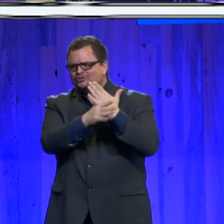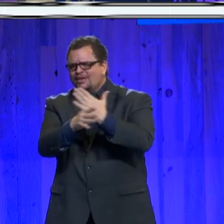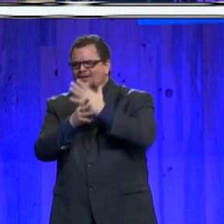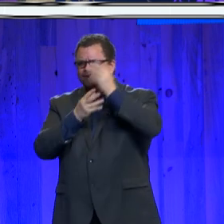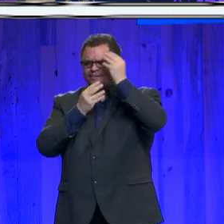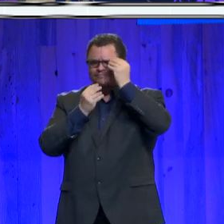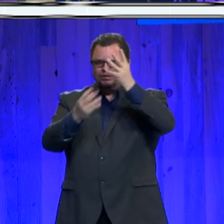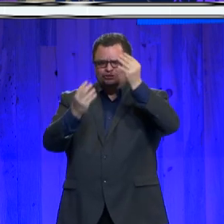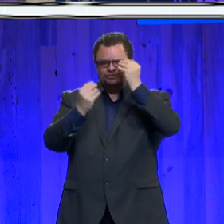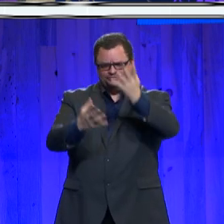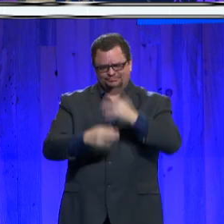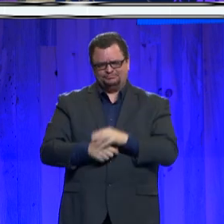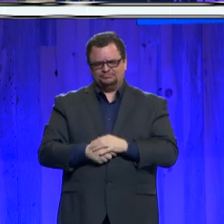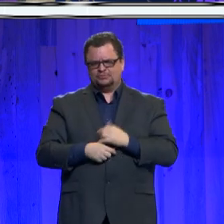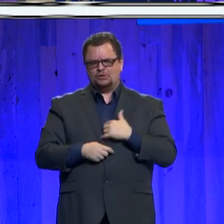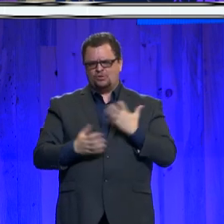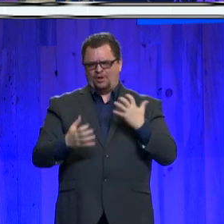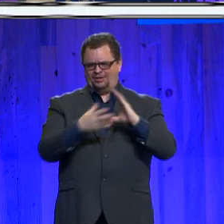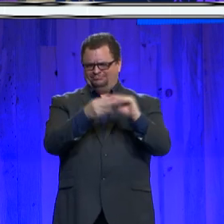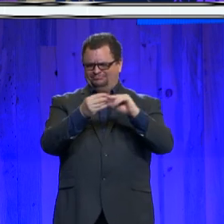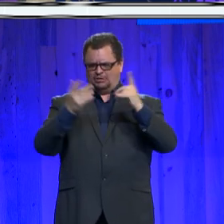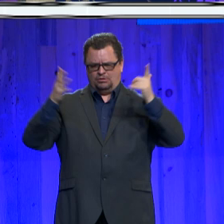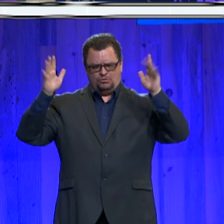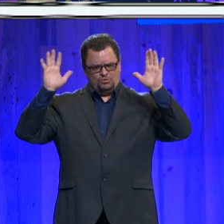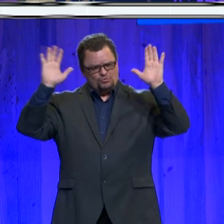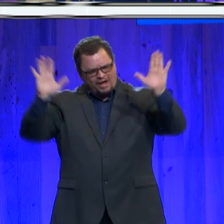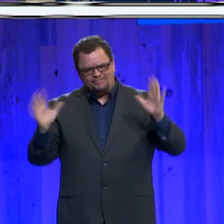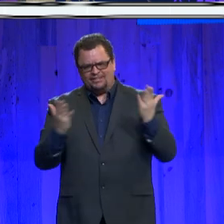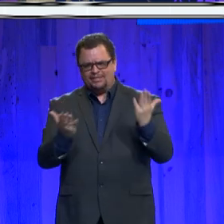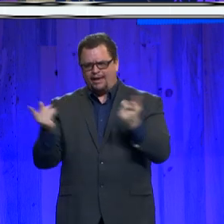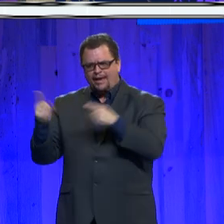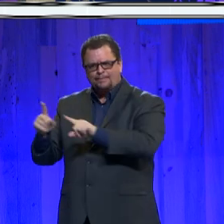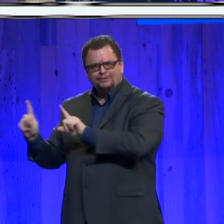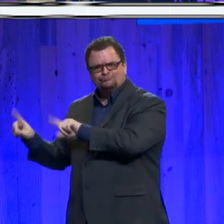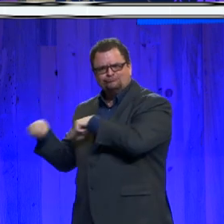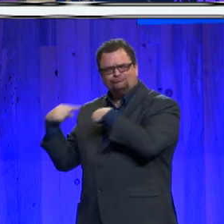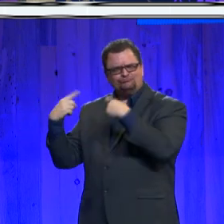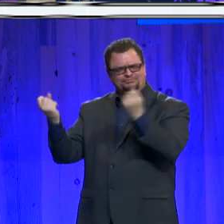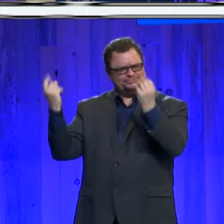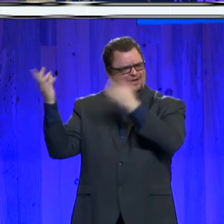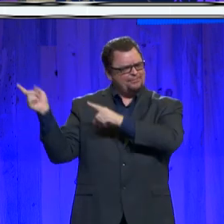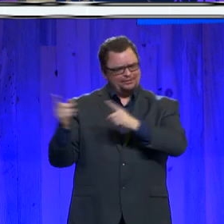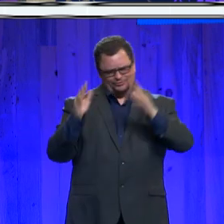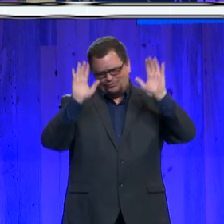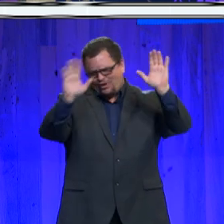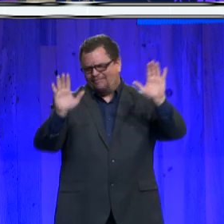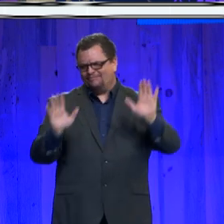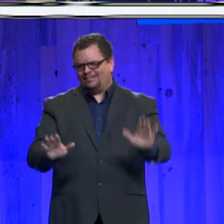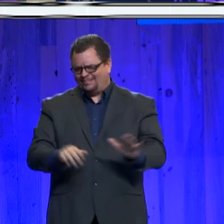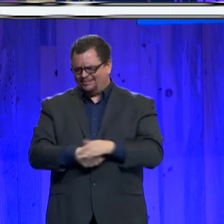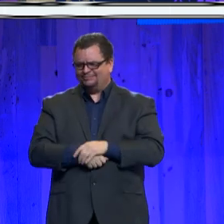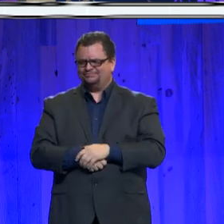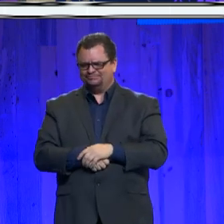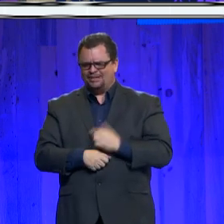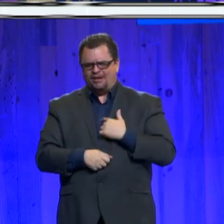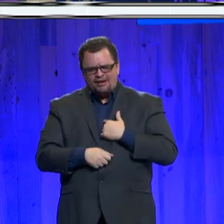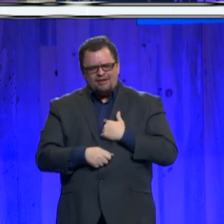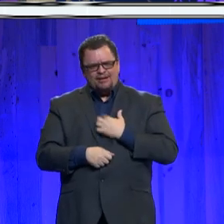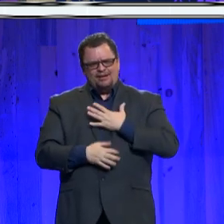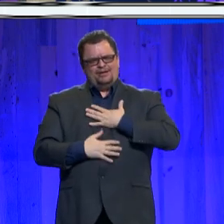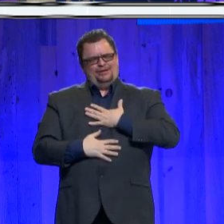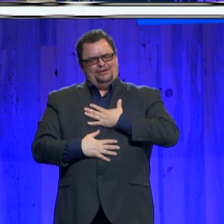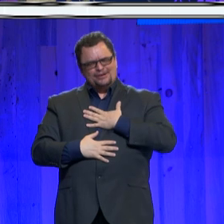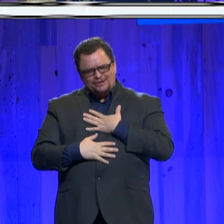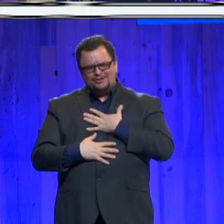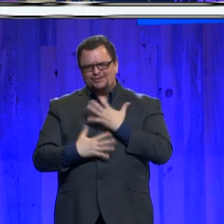things, I'll say the great things that are going on in El Paso County. It's truly been a pleasure to be a part of this event, because it's